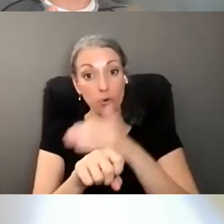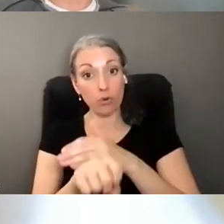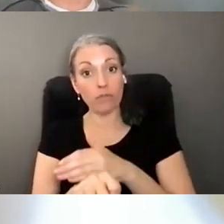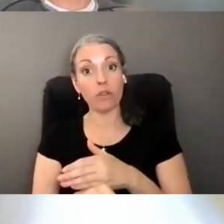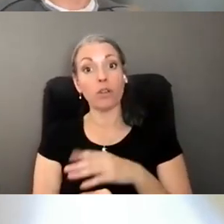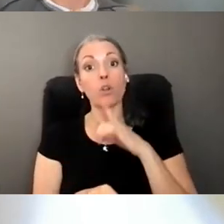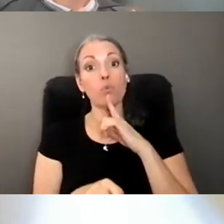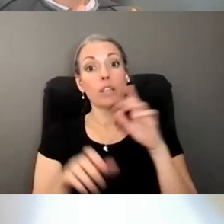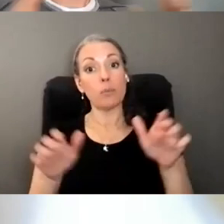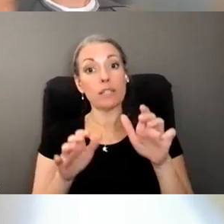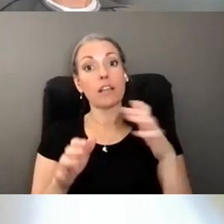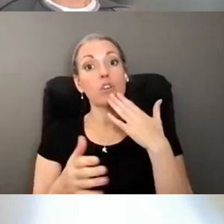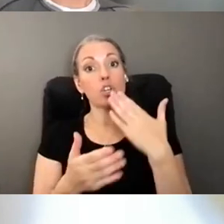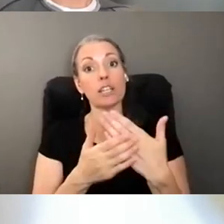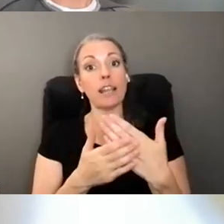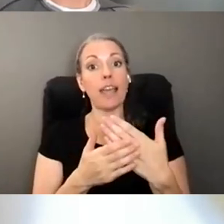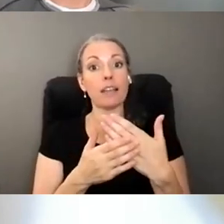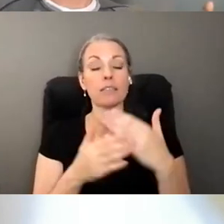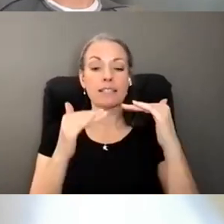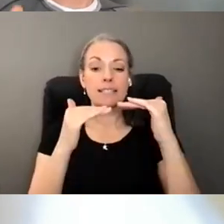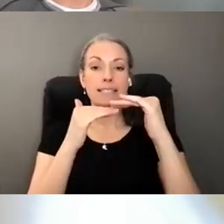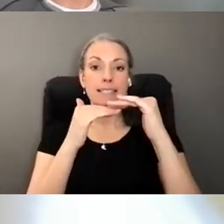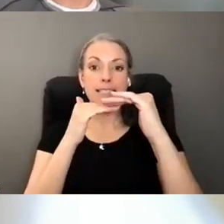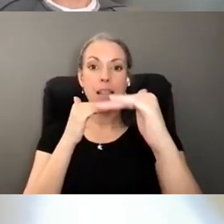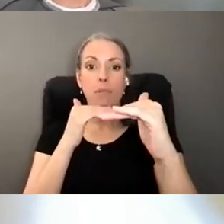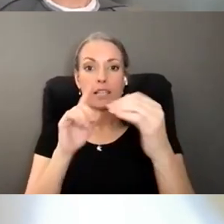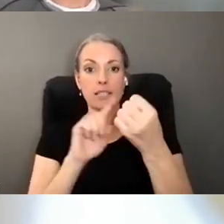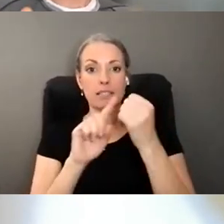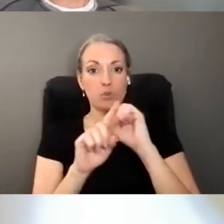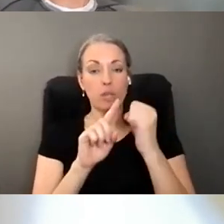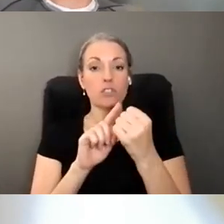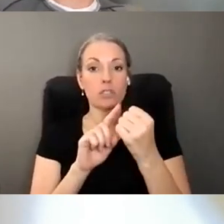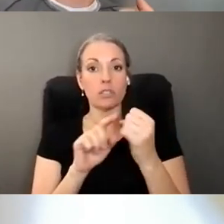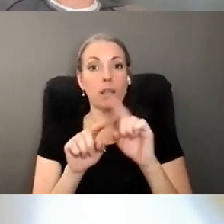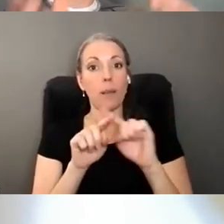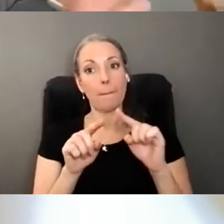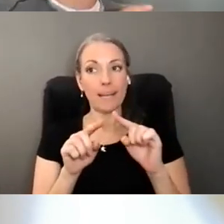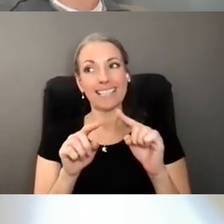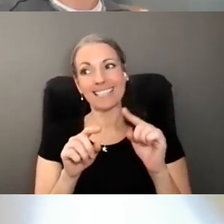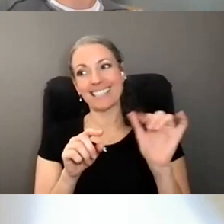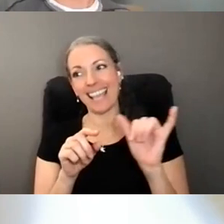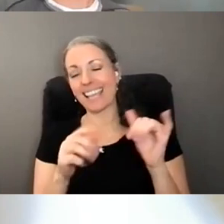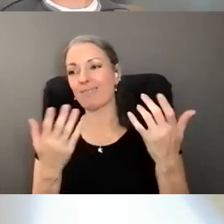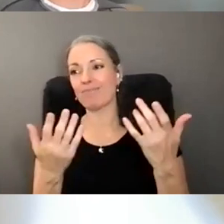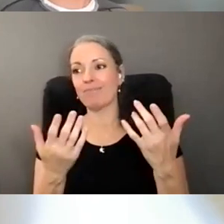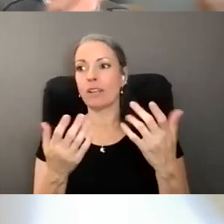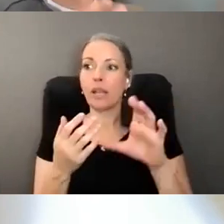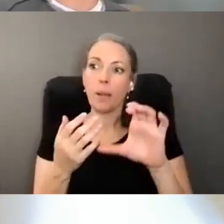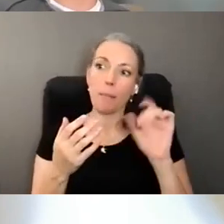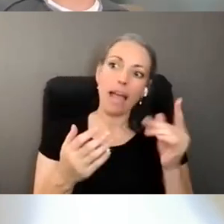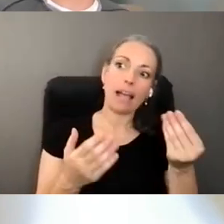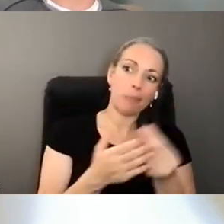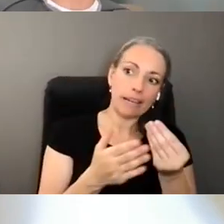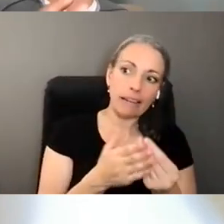good at stabilizing the situation at where it's at but in terms of kind of getting things back and and